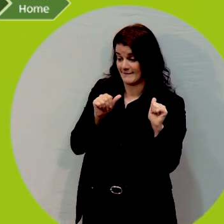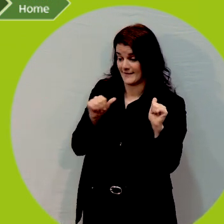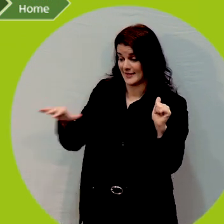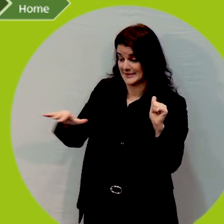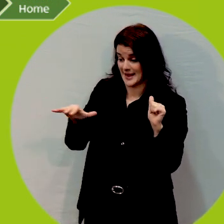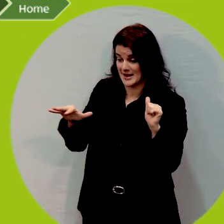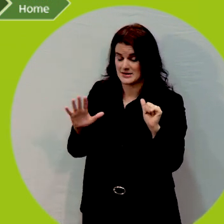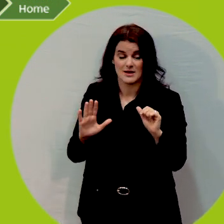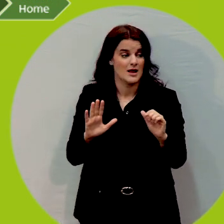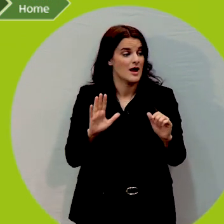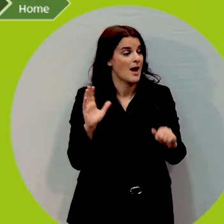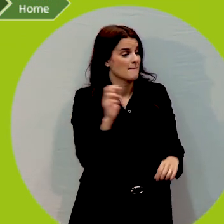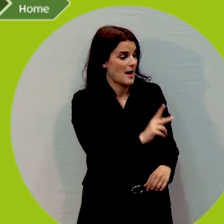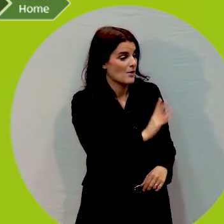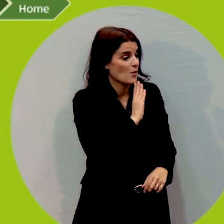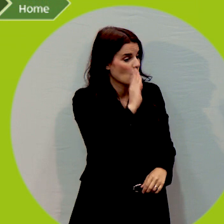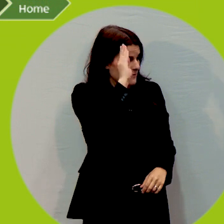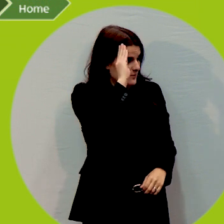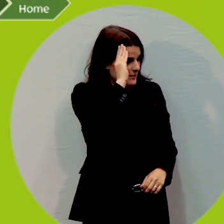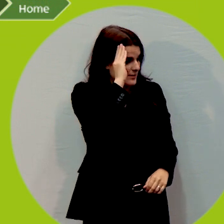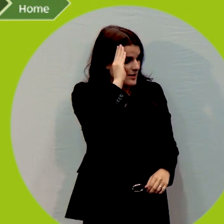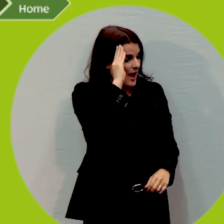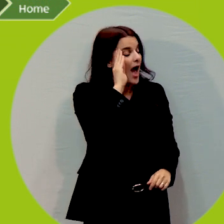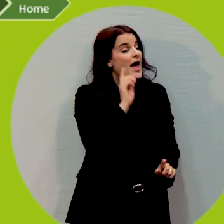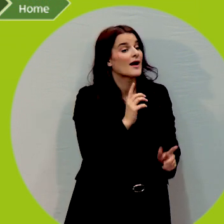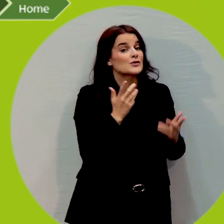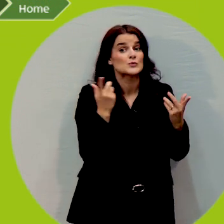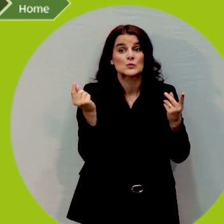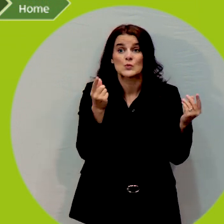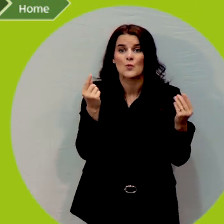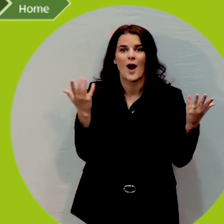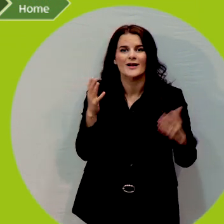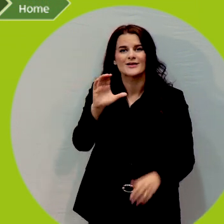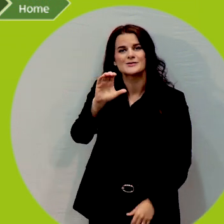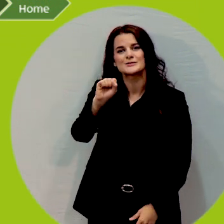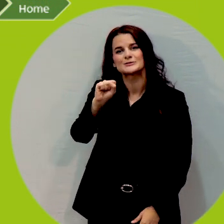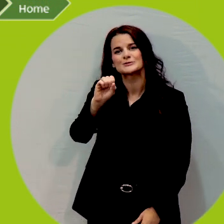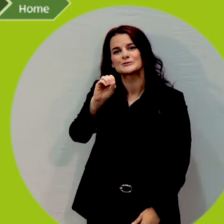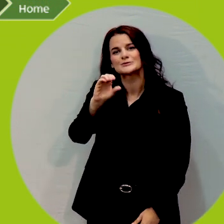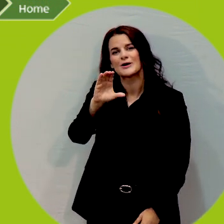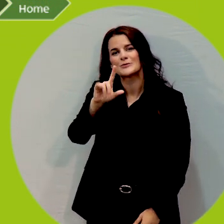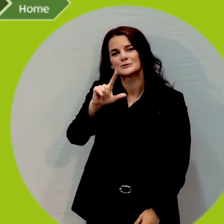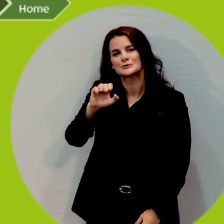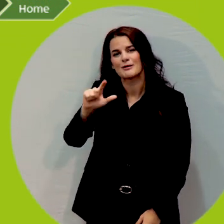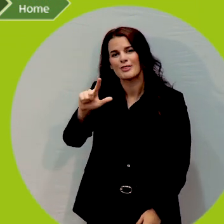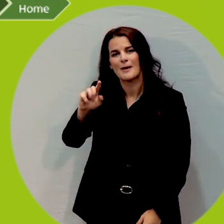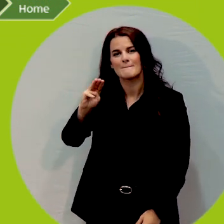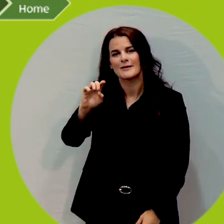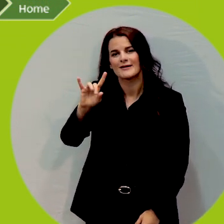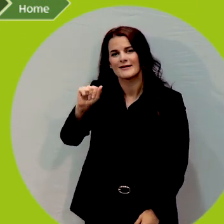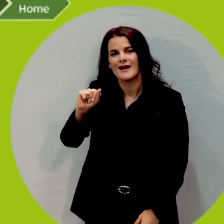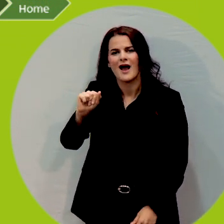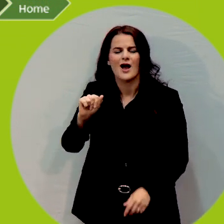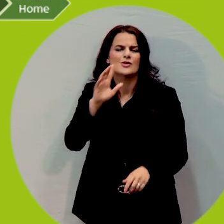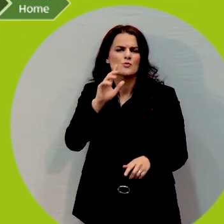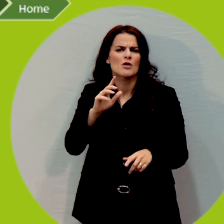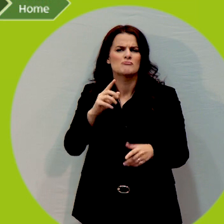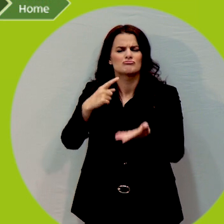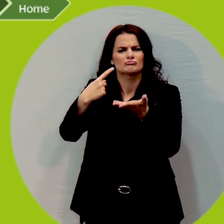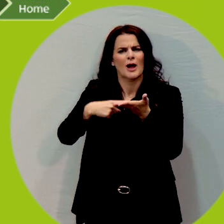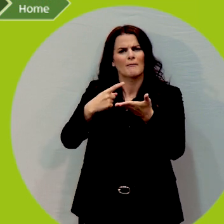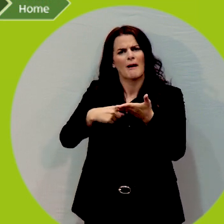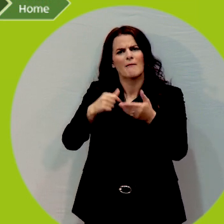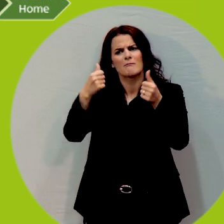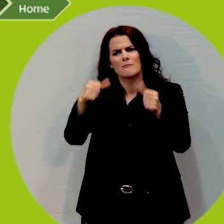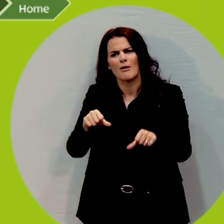return home and you go on social media and you talk about your experience. Is the social media